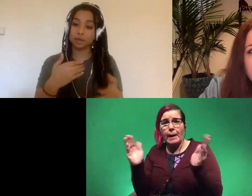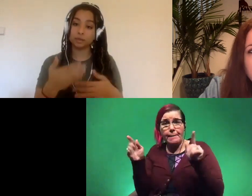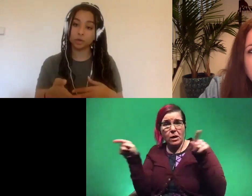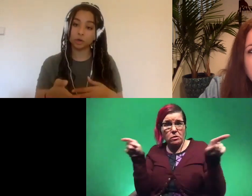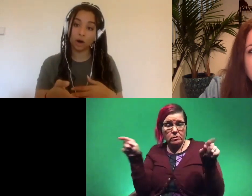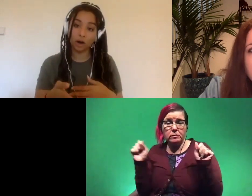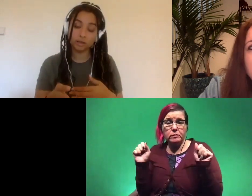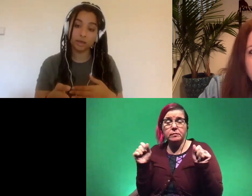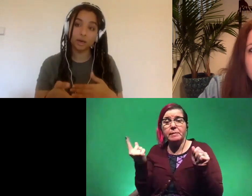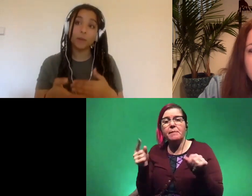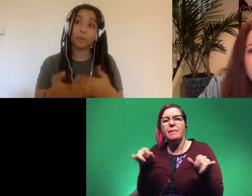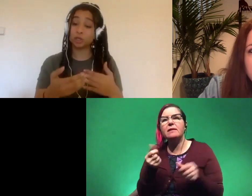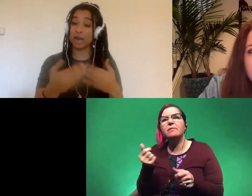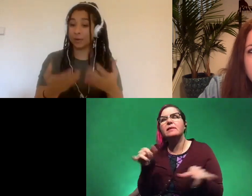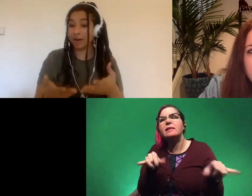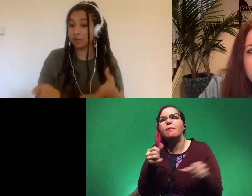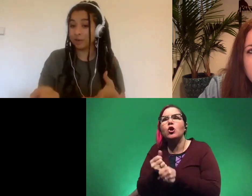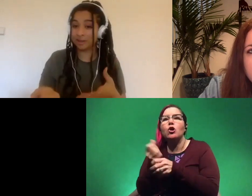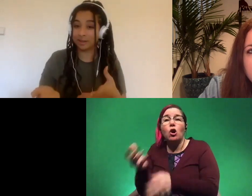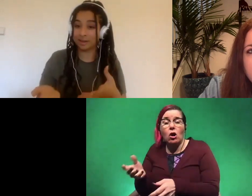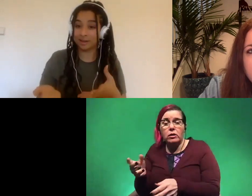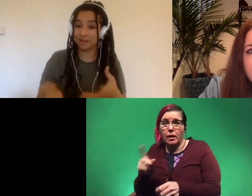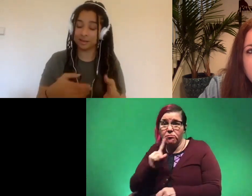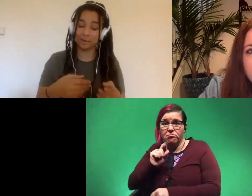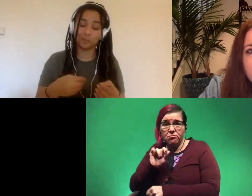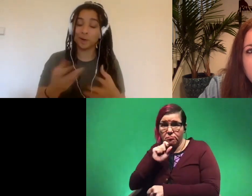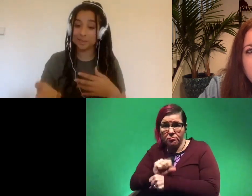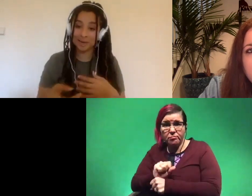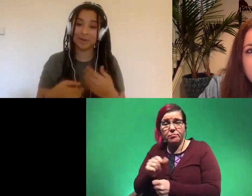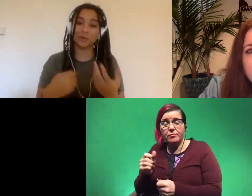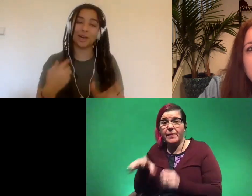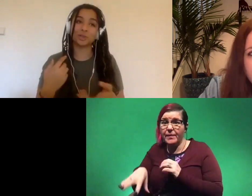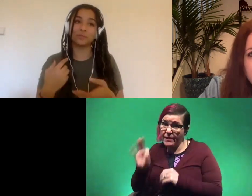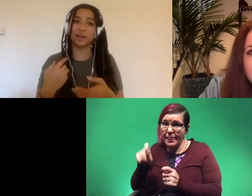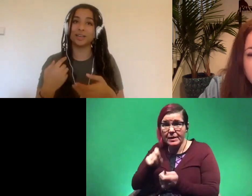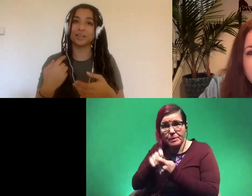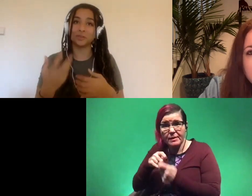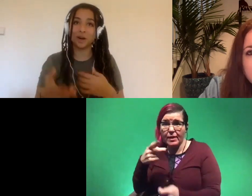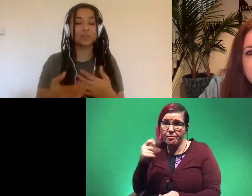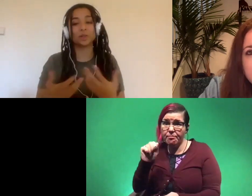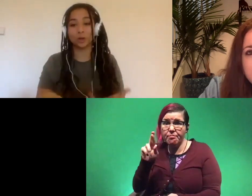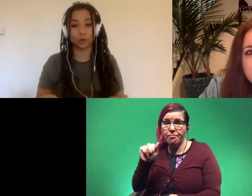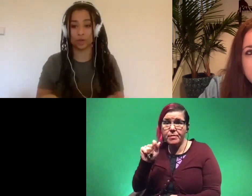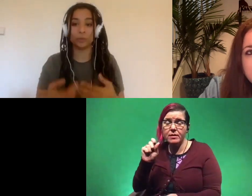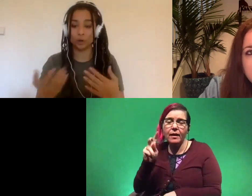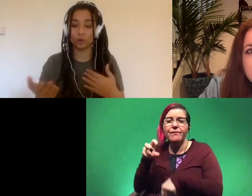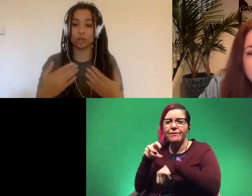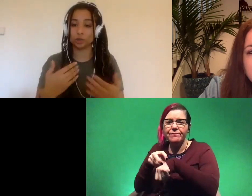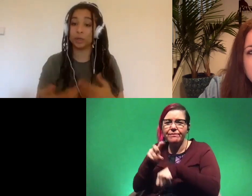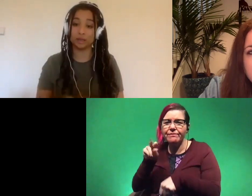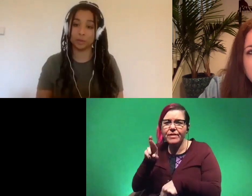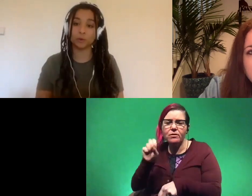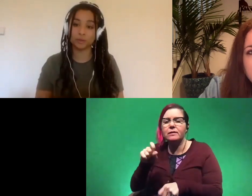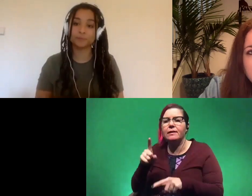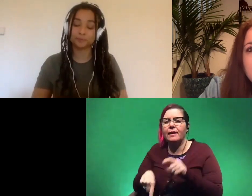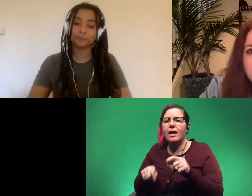something similar caused it but can we actually find the parasite or can we actually find the virus not usually we're usually just